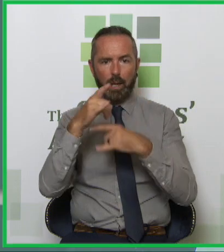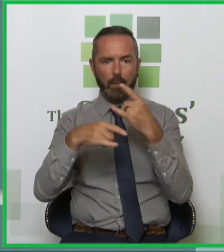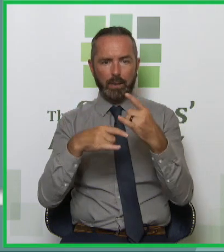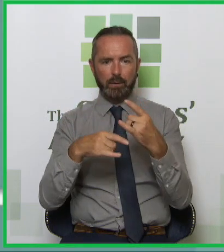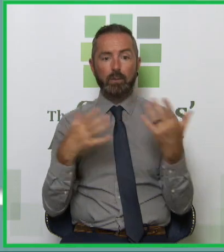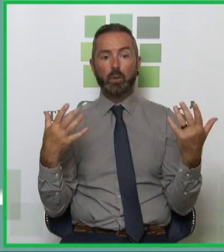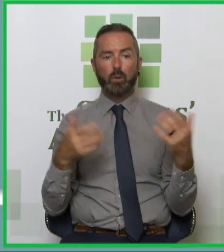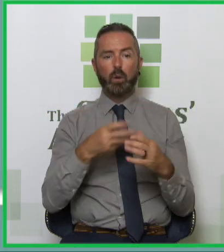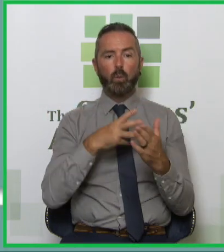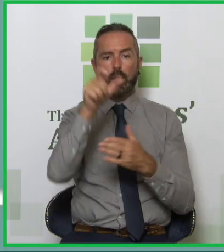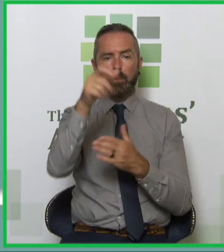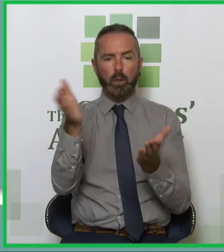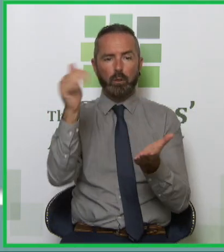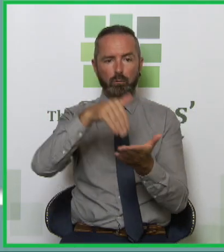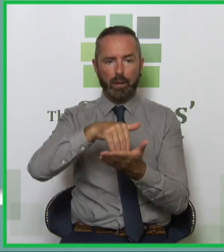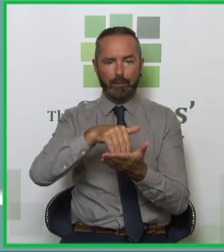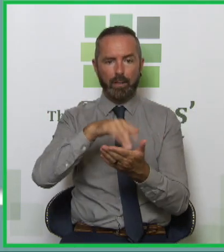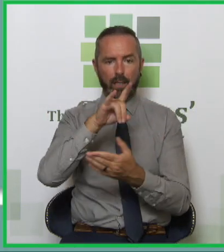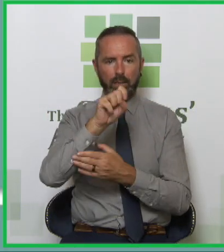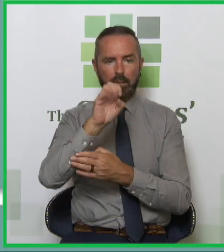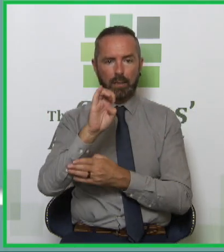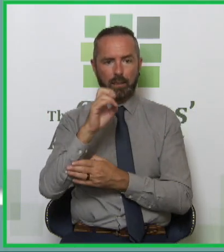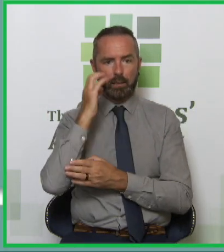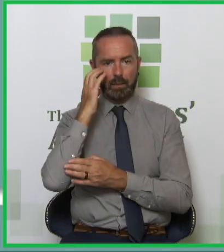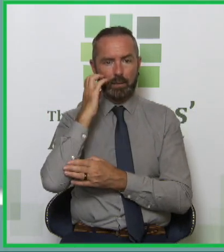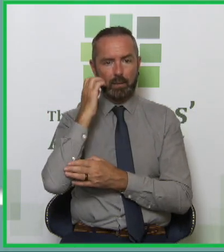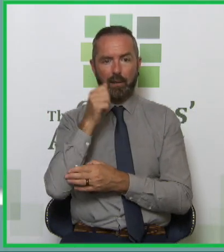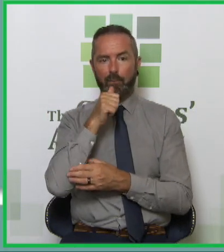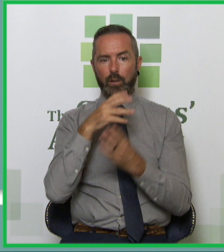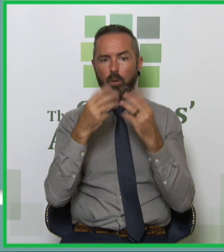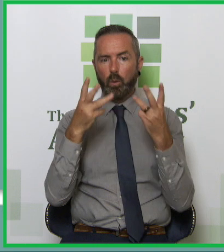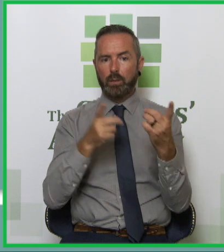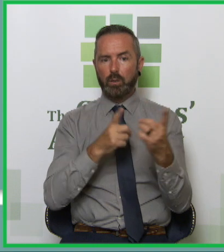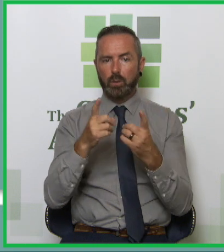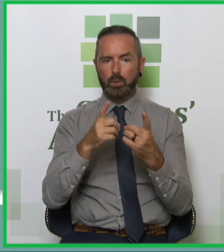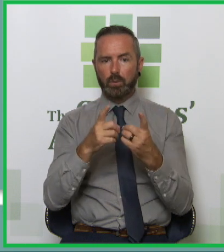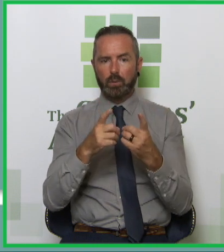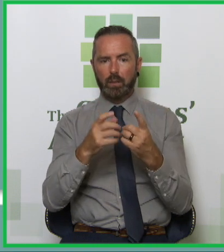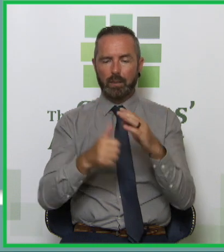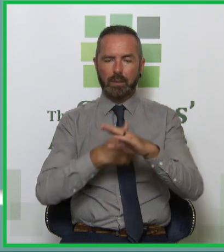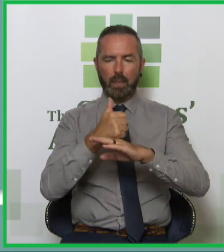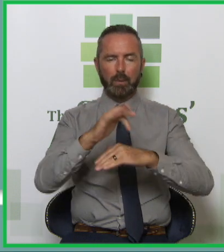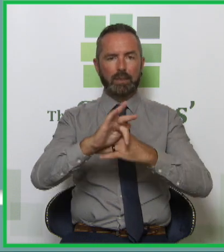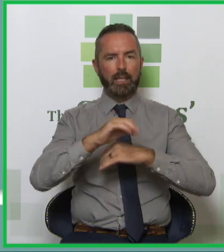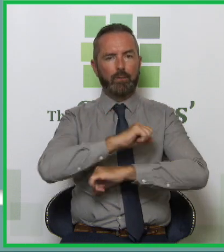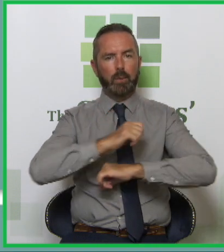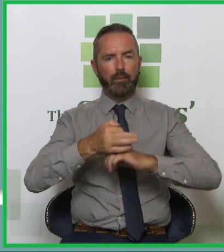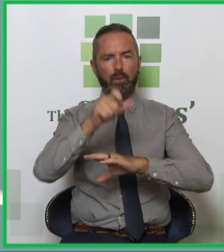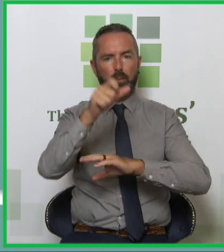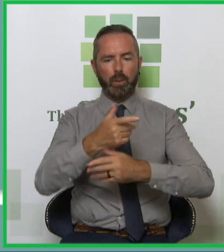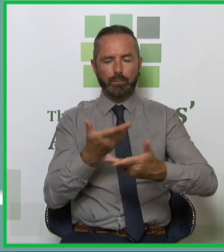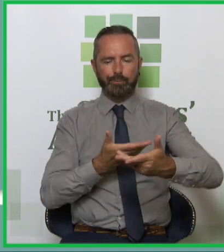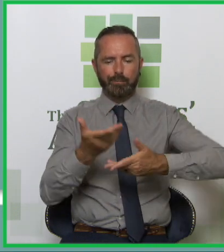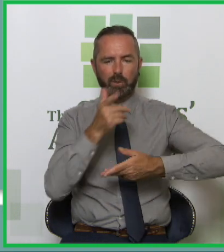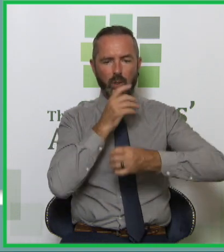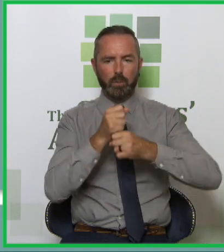to the HSC for their health intervention, the first thing we want to do is try and establish a safe space for somebody to be able to talk about their drug